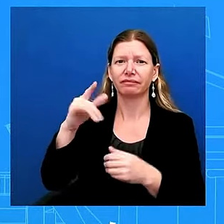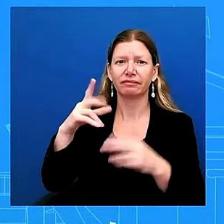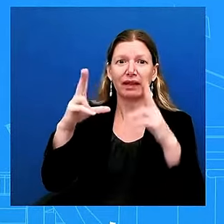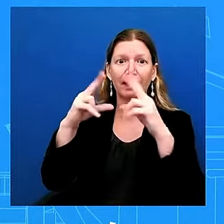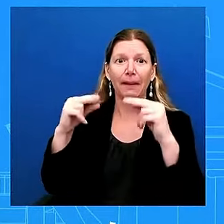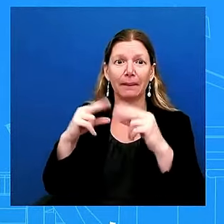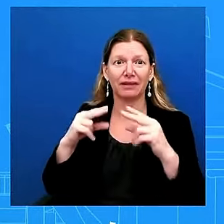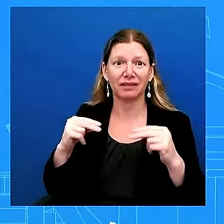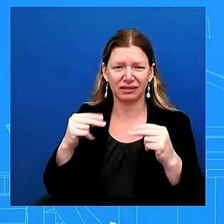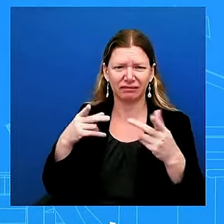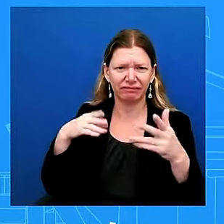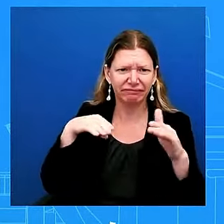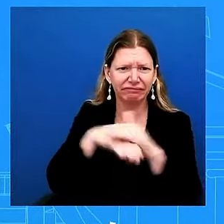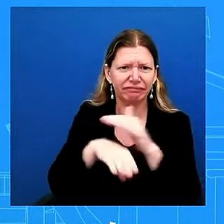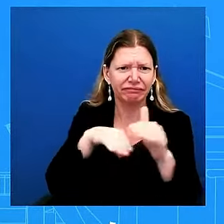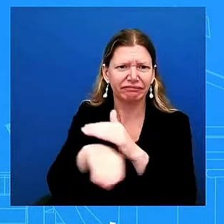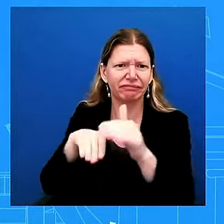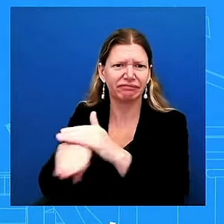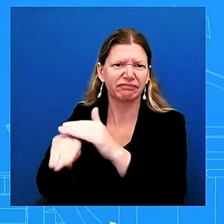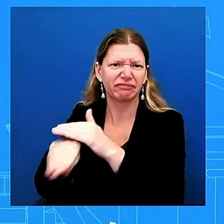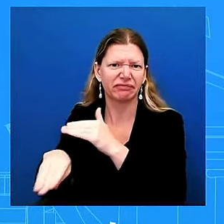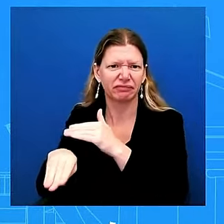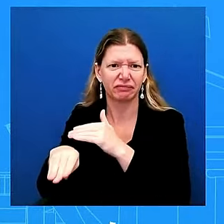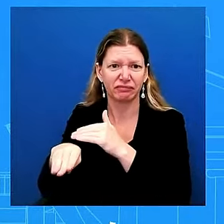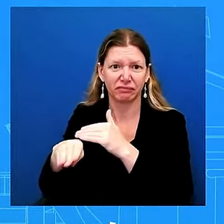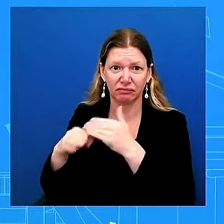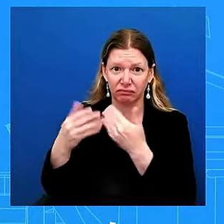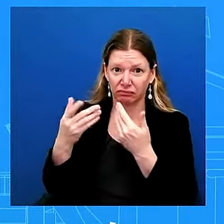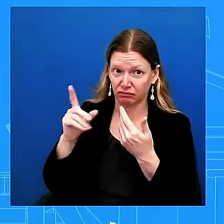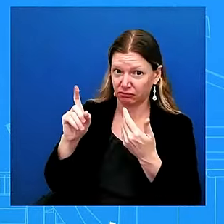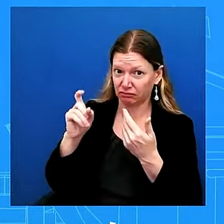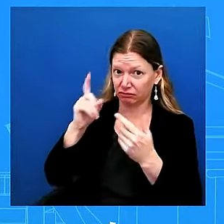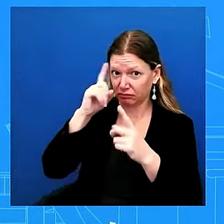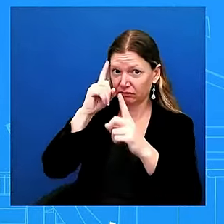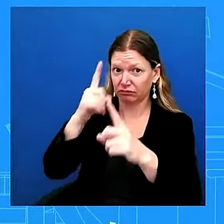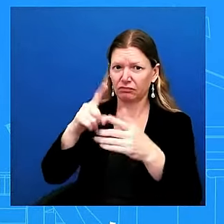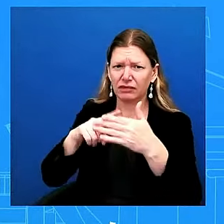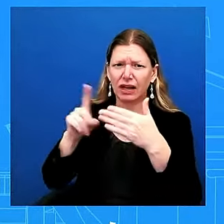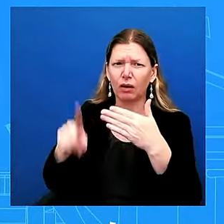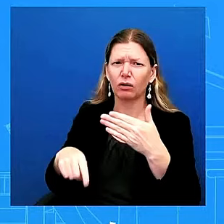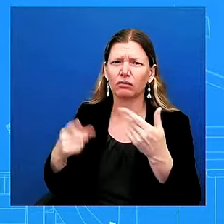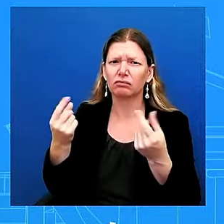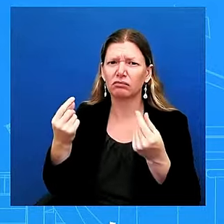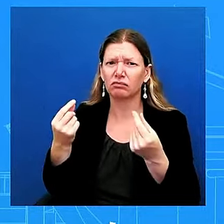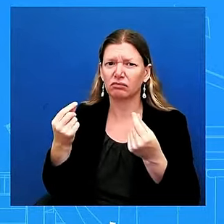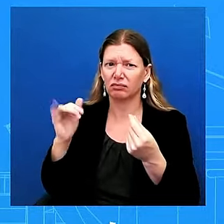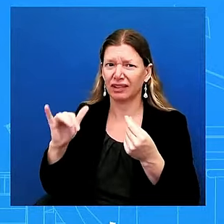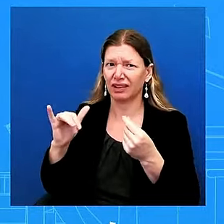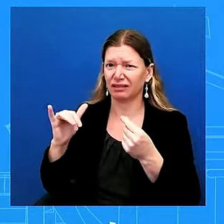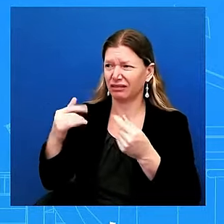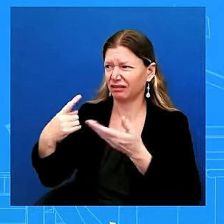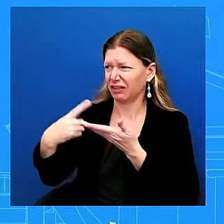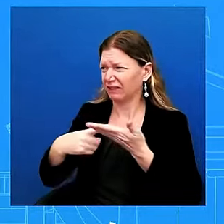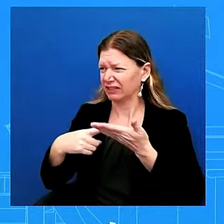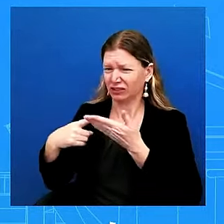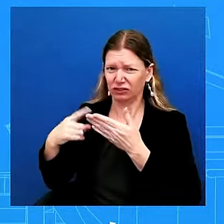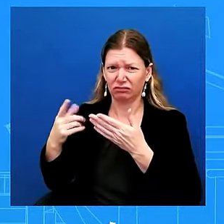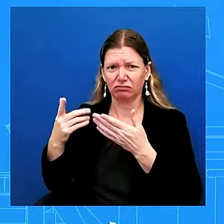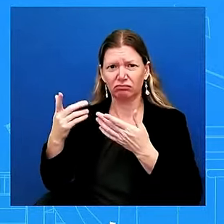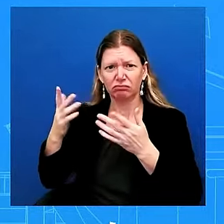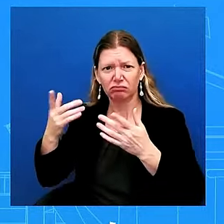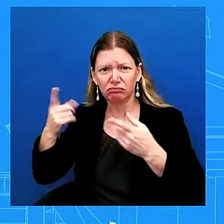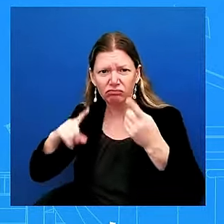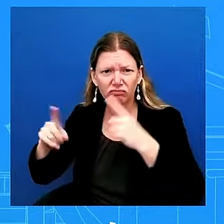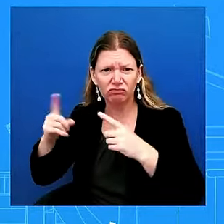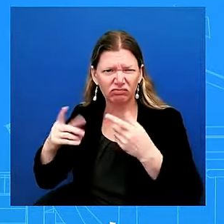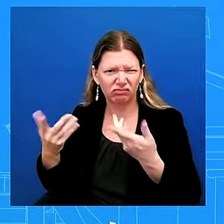those diplomatic conversations were were discussing and were u.s officials offering their support for